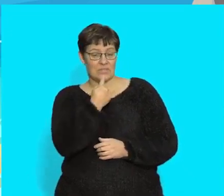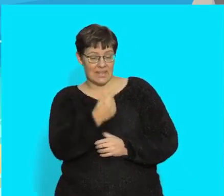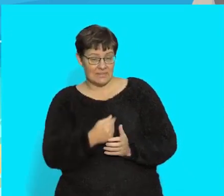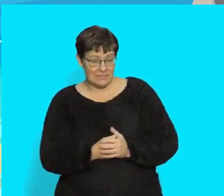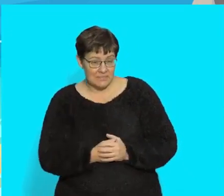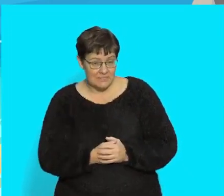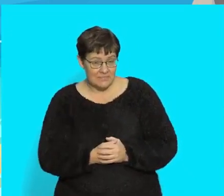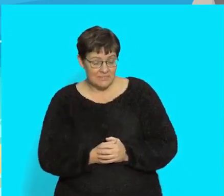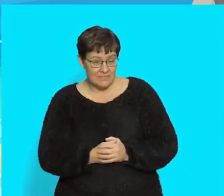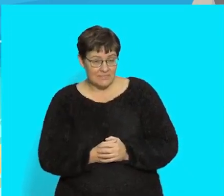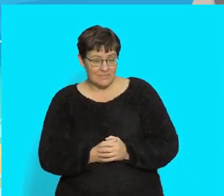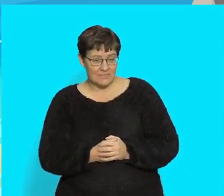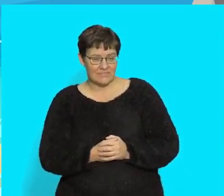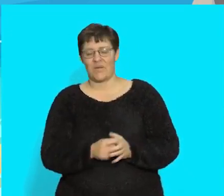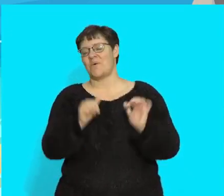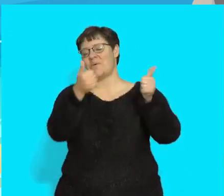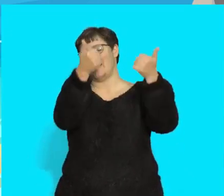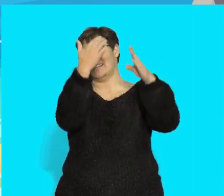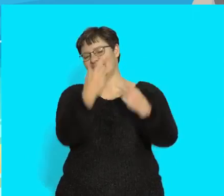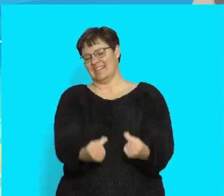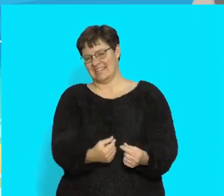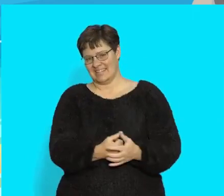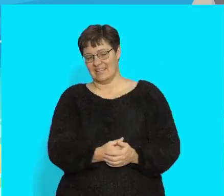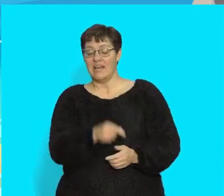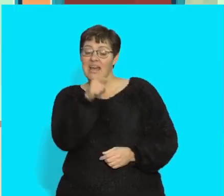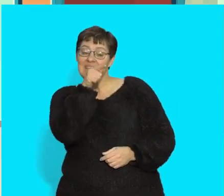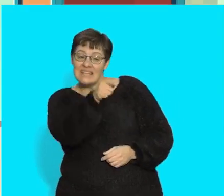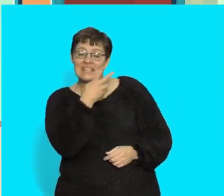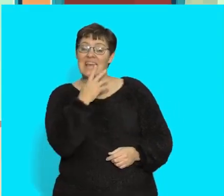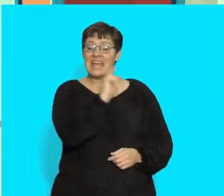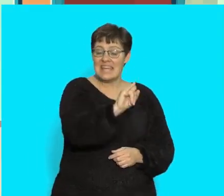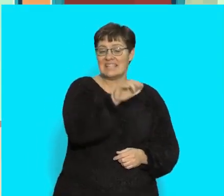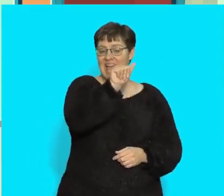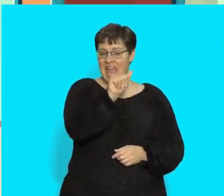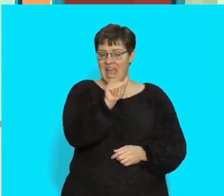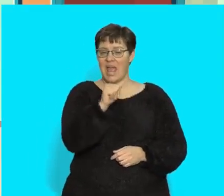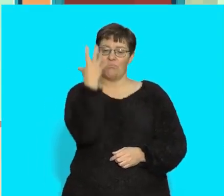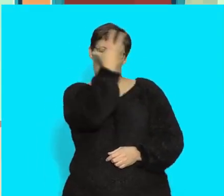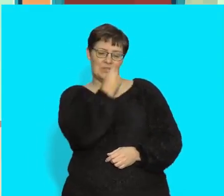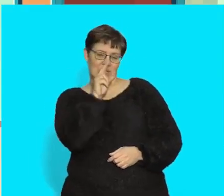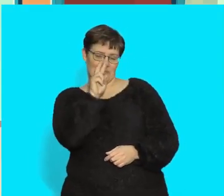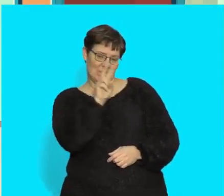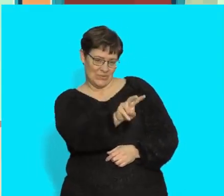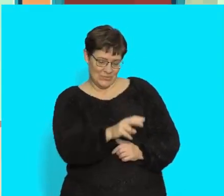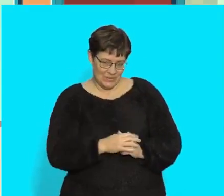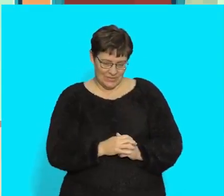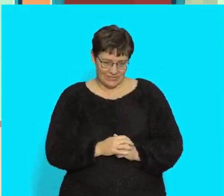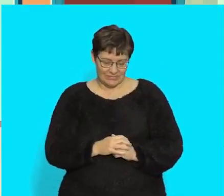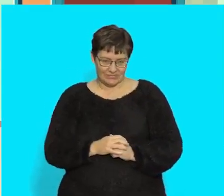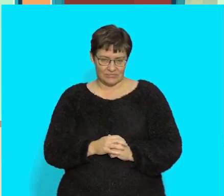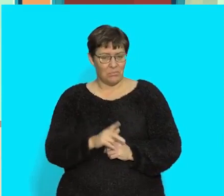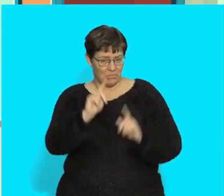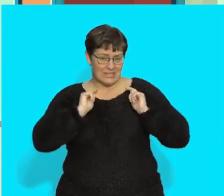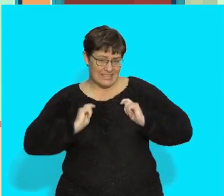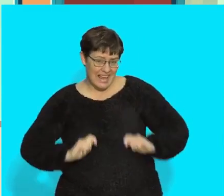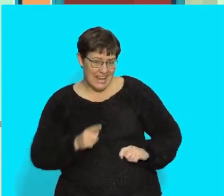Good job! This is a pretty view. I'm sure you are tired. You've worked